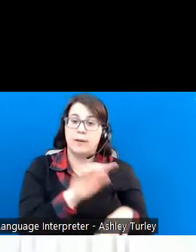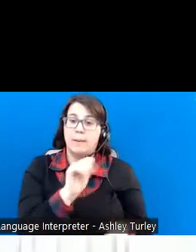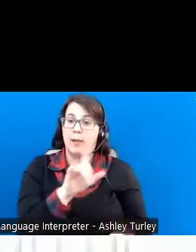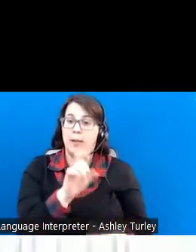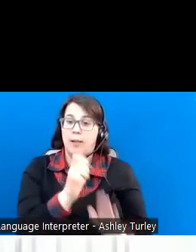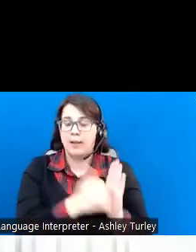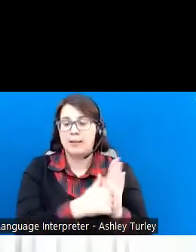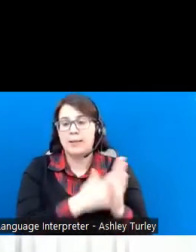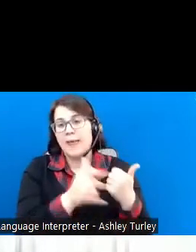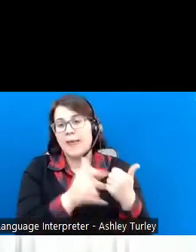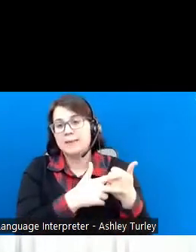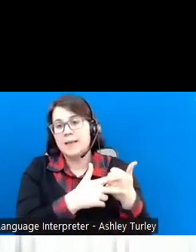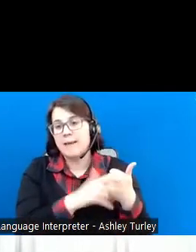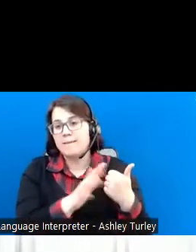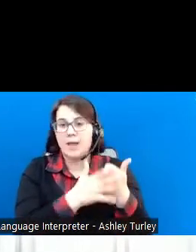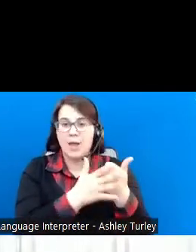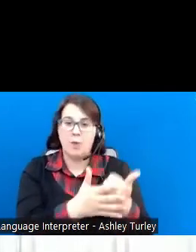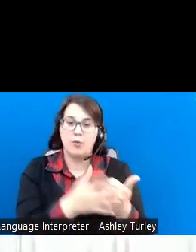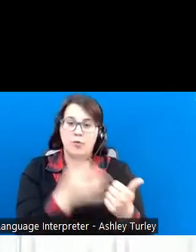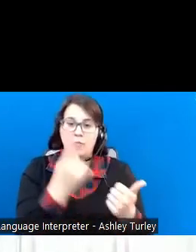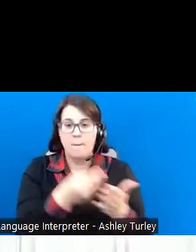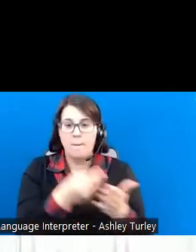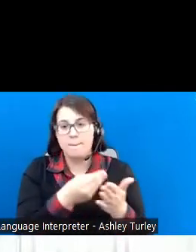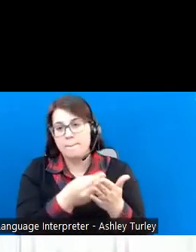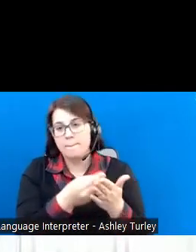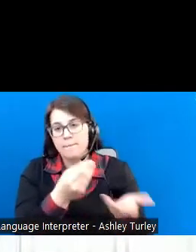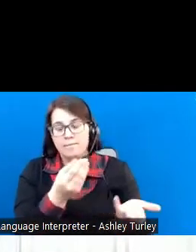things like homes, vehicles,